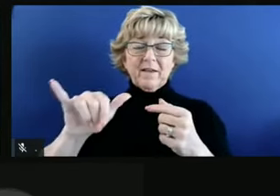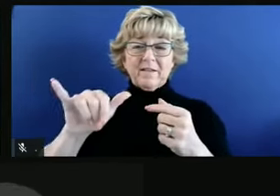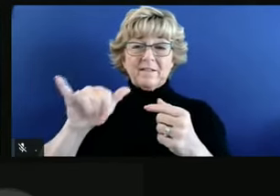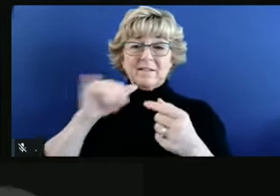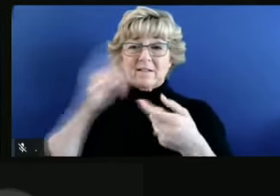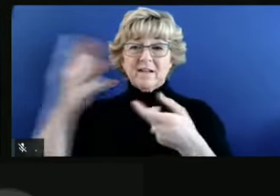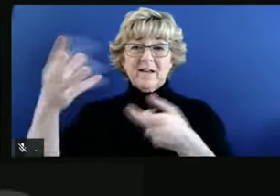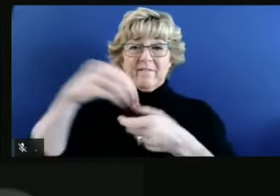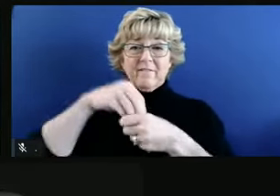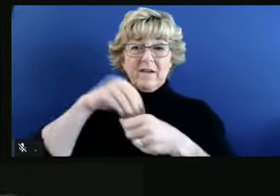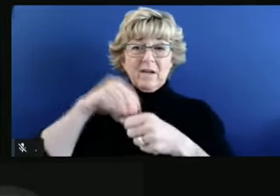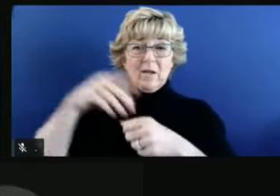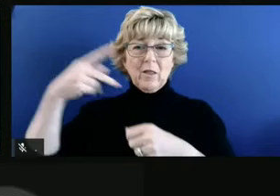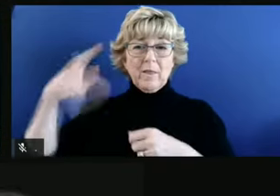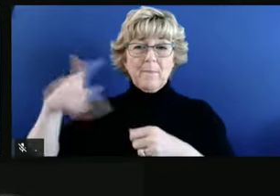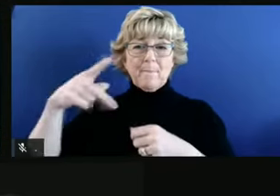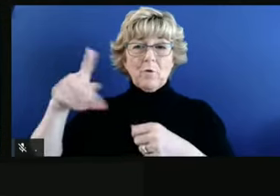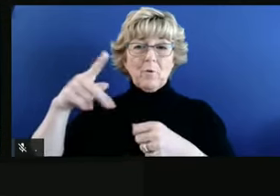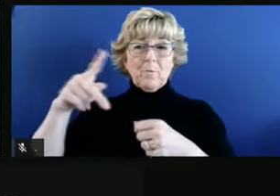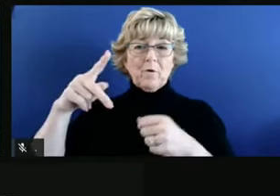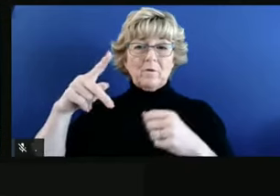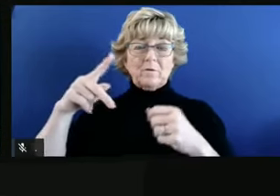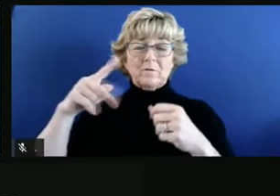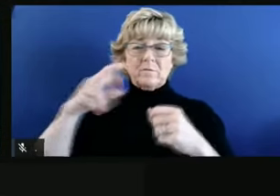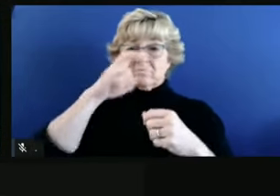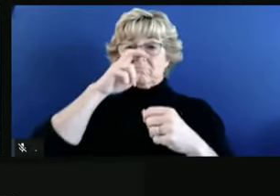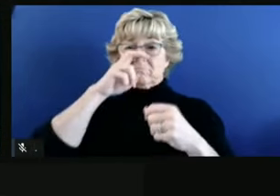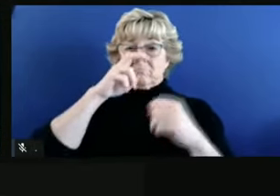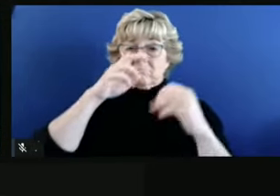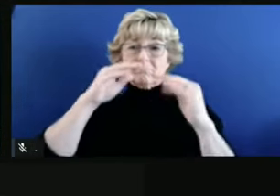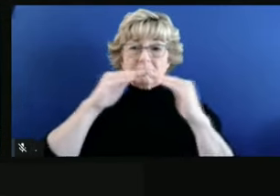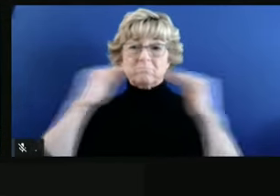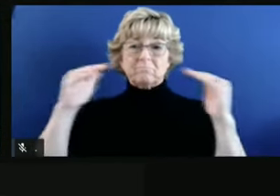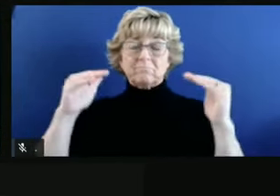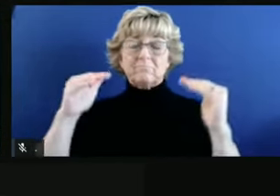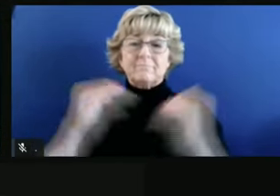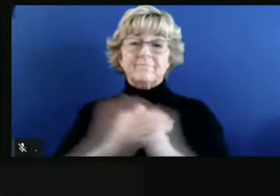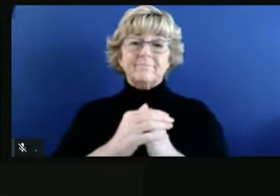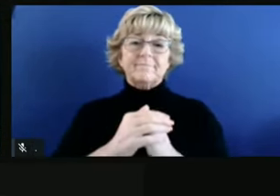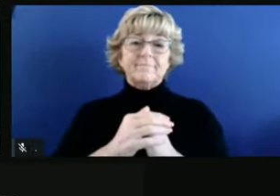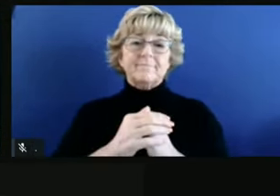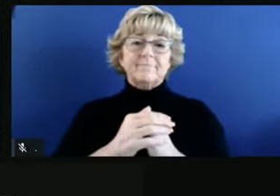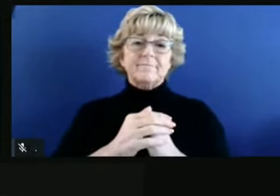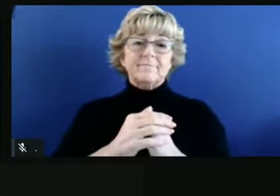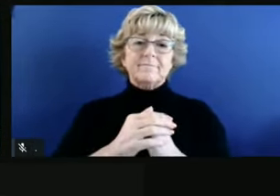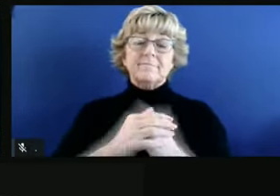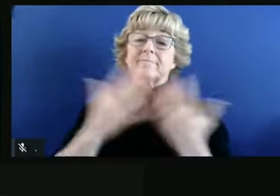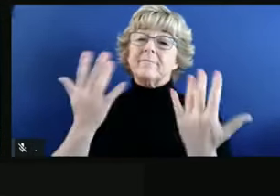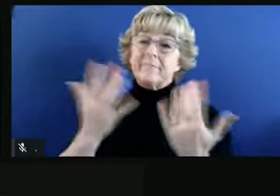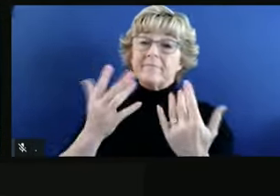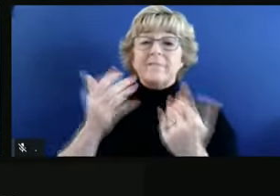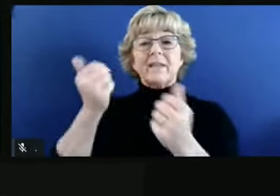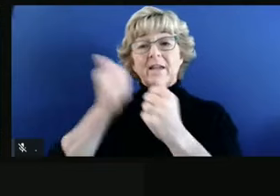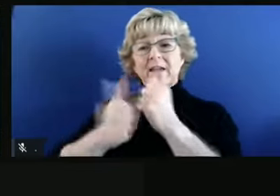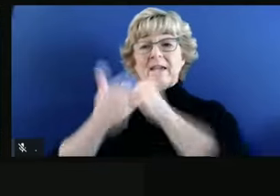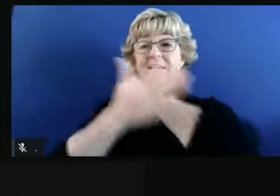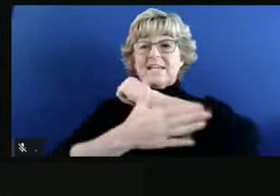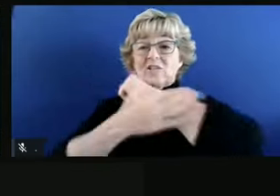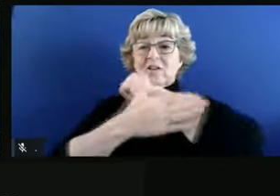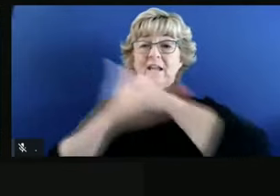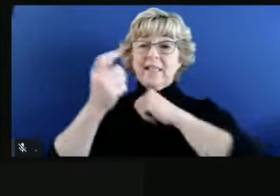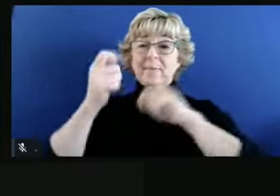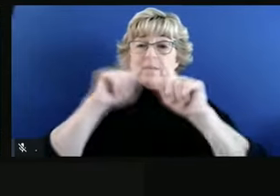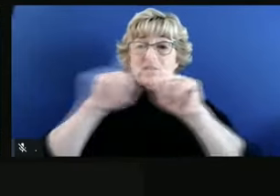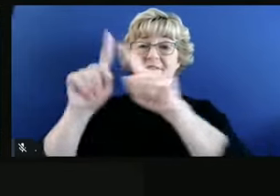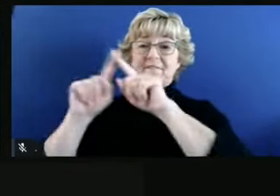purple restriction area. Yeah, so I think each county has a slightly different story. I'll remind you